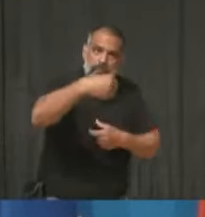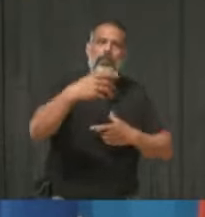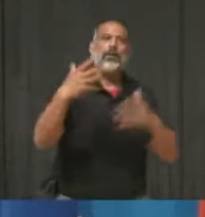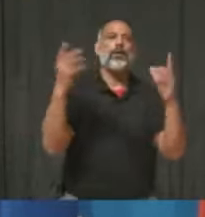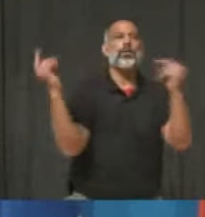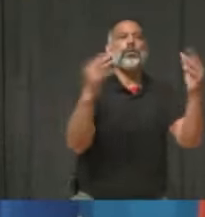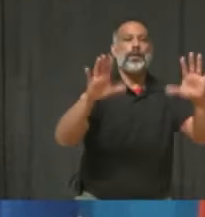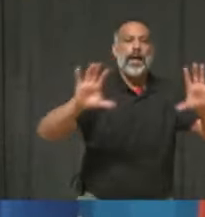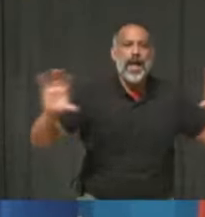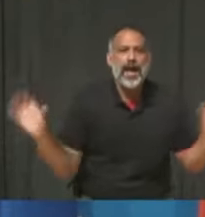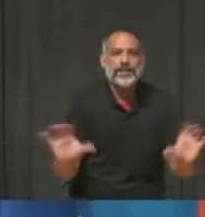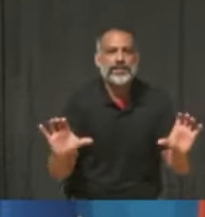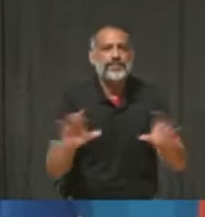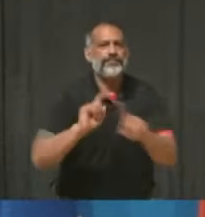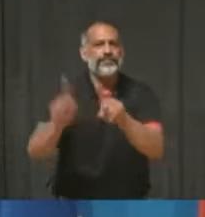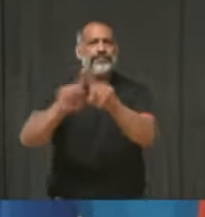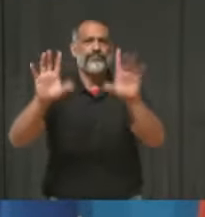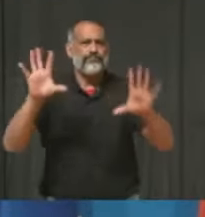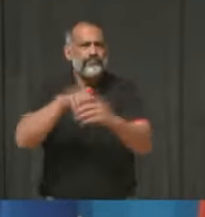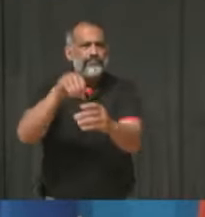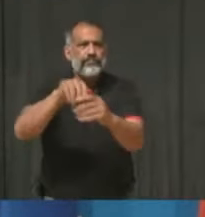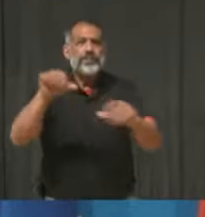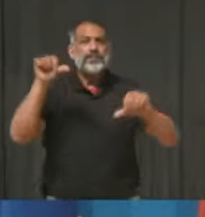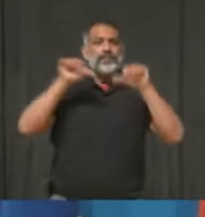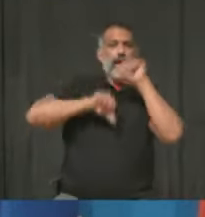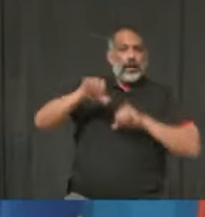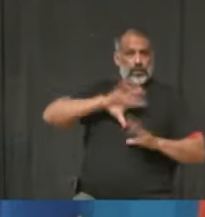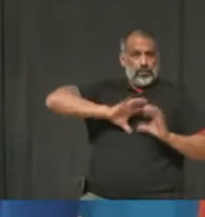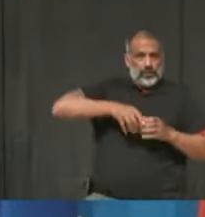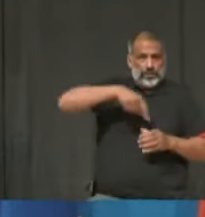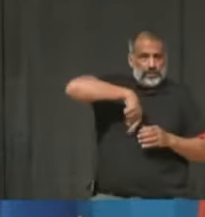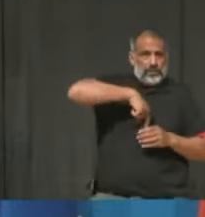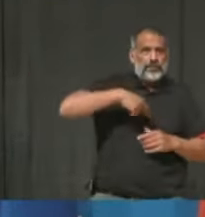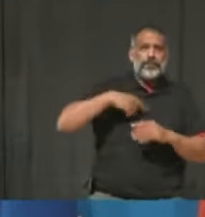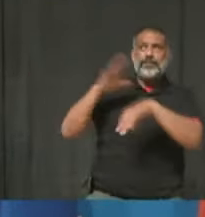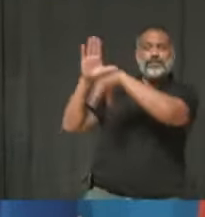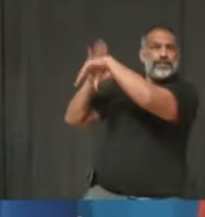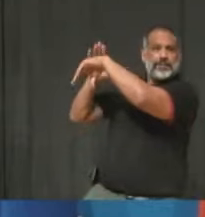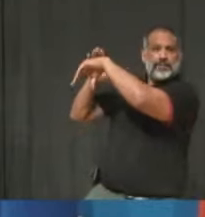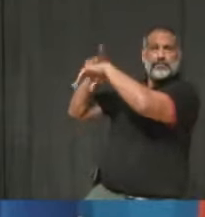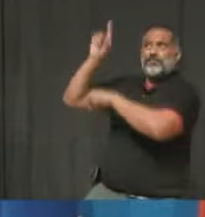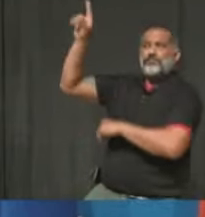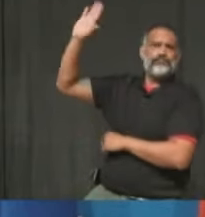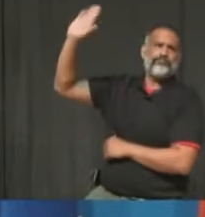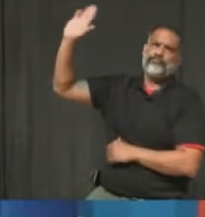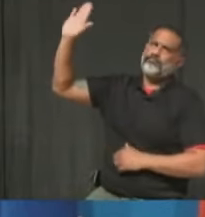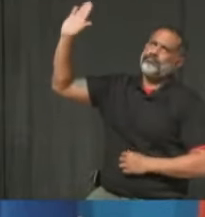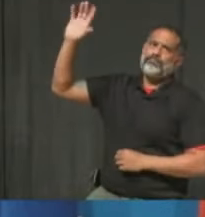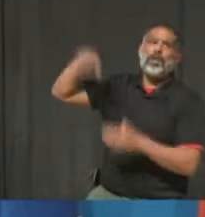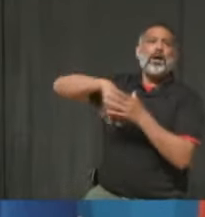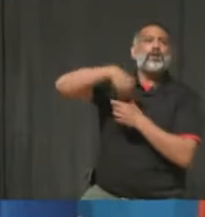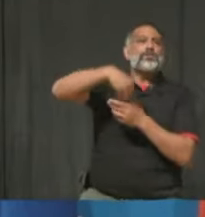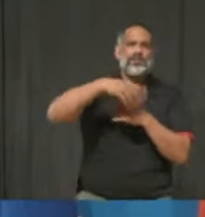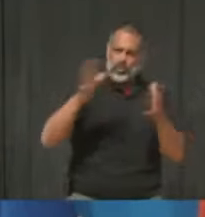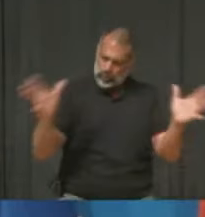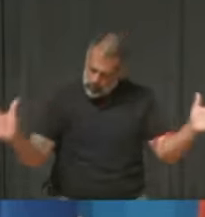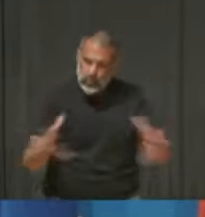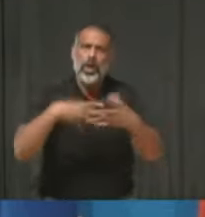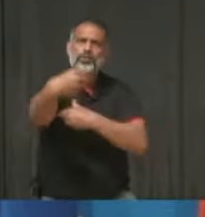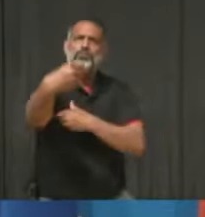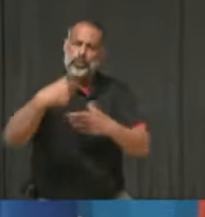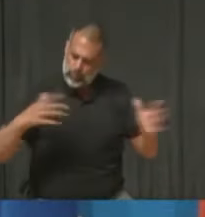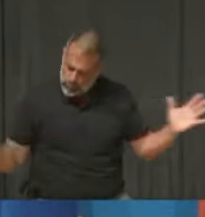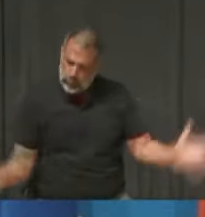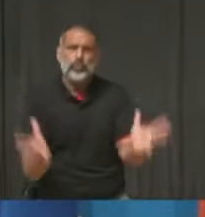science table specifically advised that the province not limit outdoor recreation. I'm hoping that the